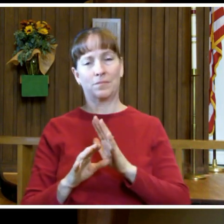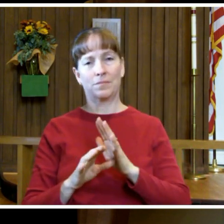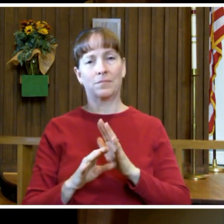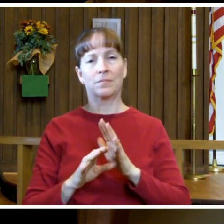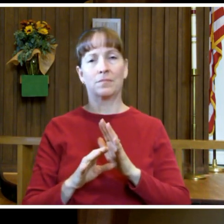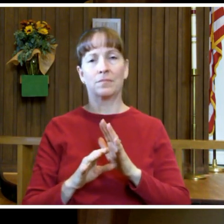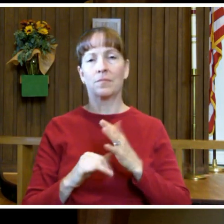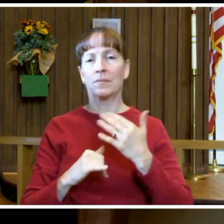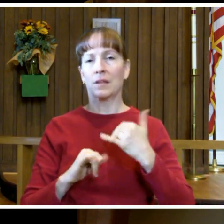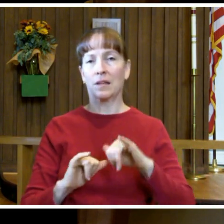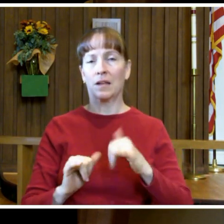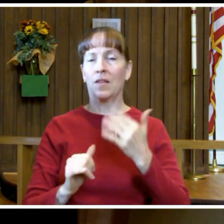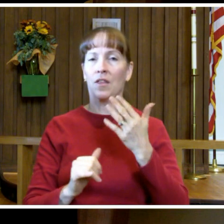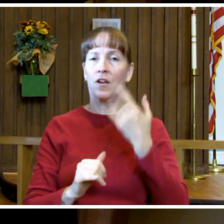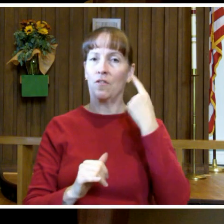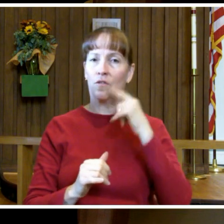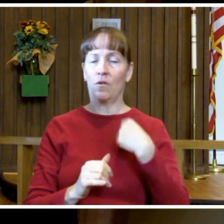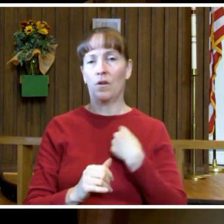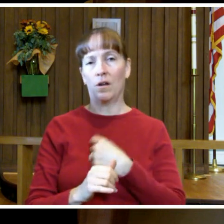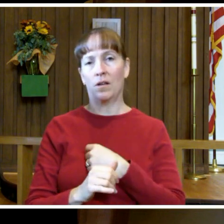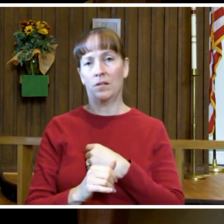there for us.